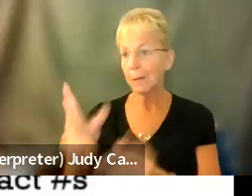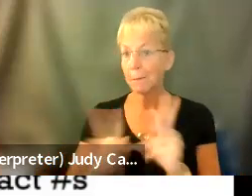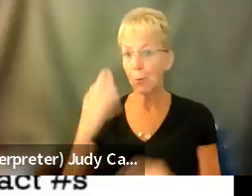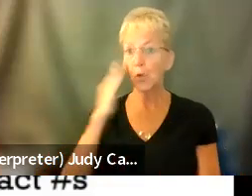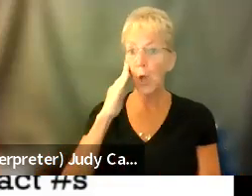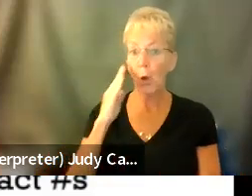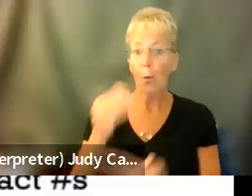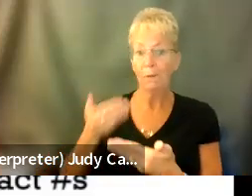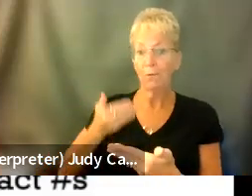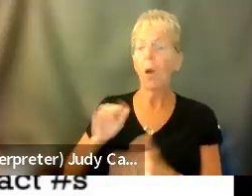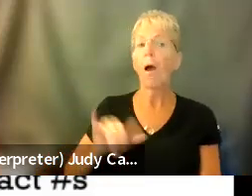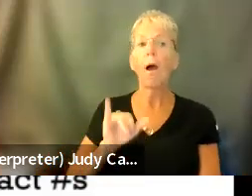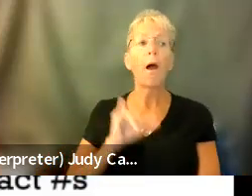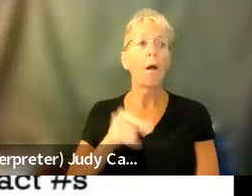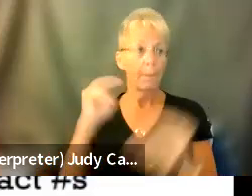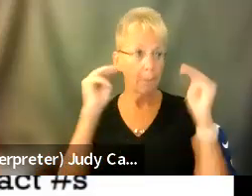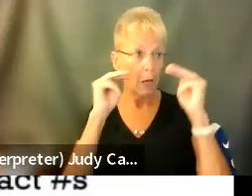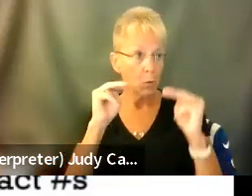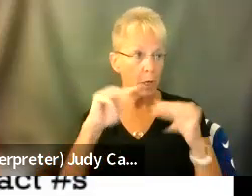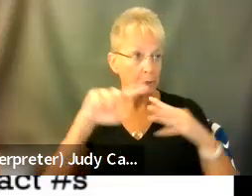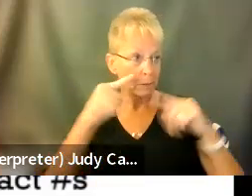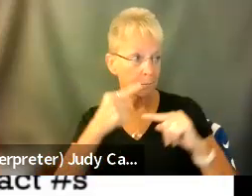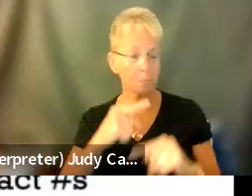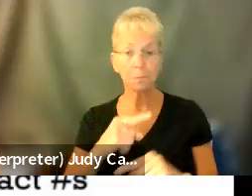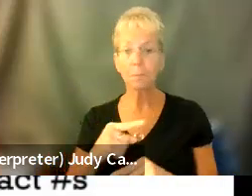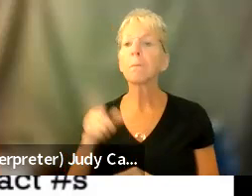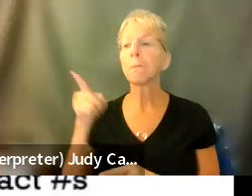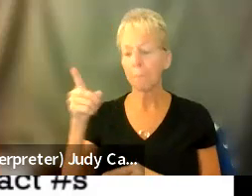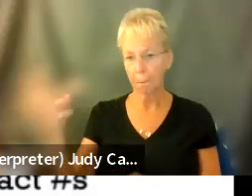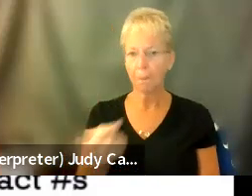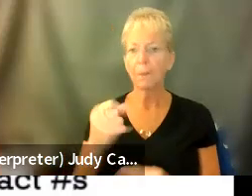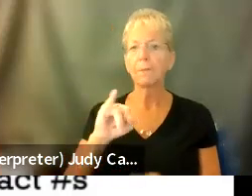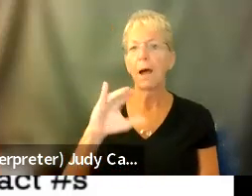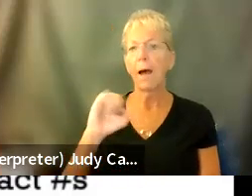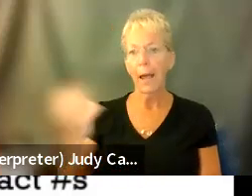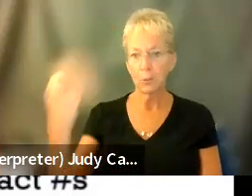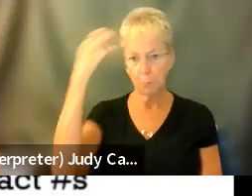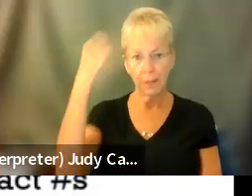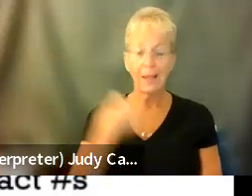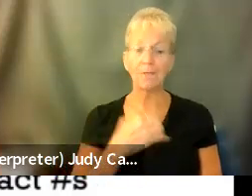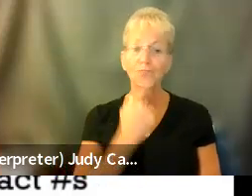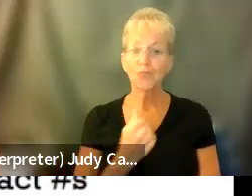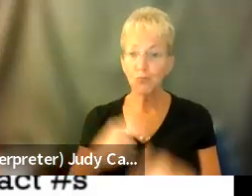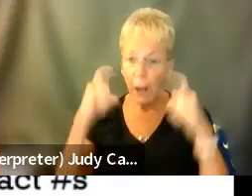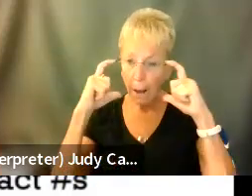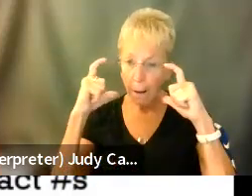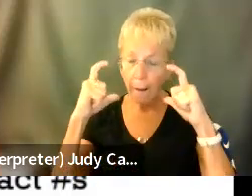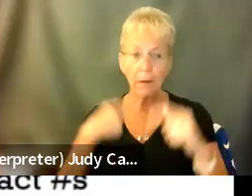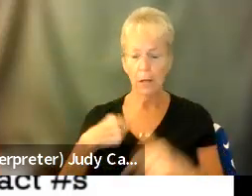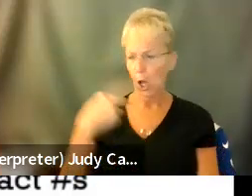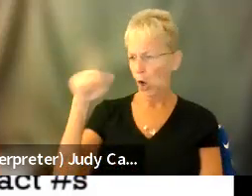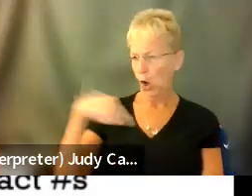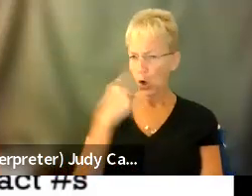ahead of time, hey, if I start not being able to talk, if I'm red, if I'm looking a little funny,